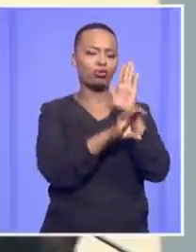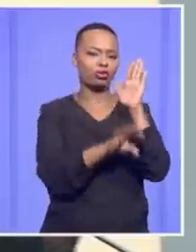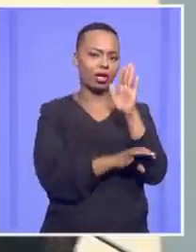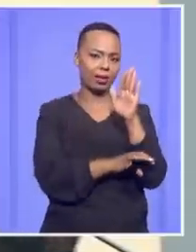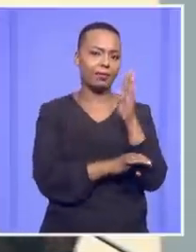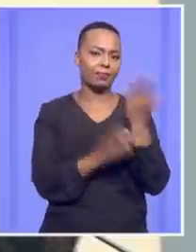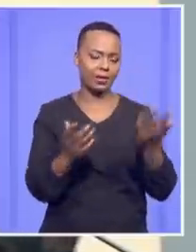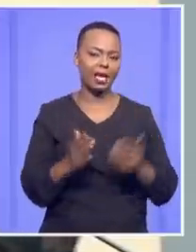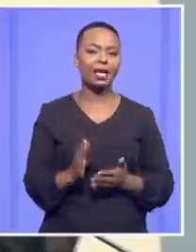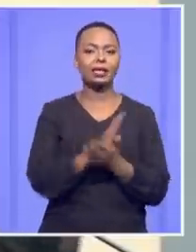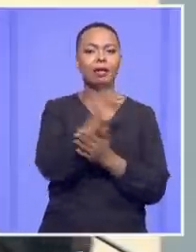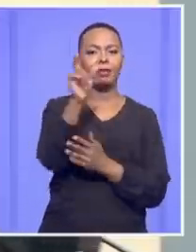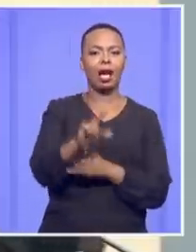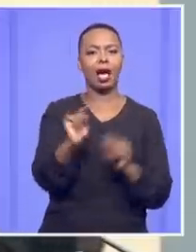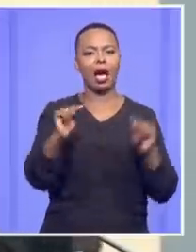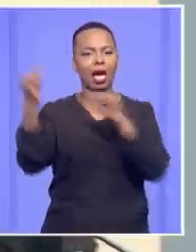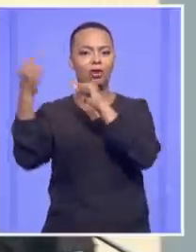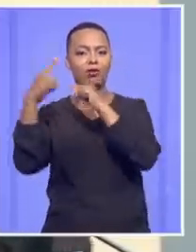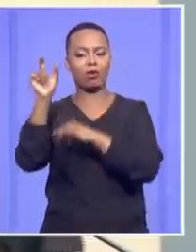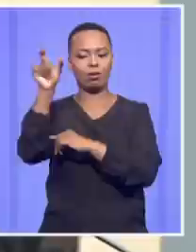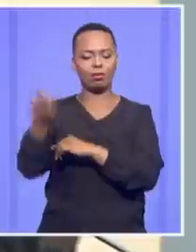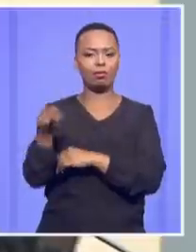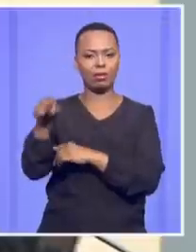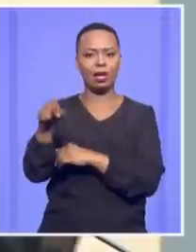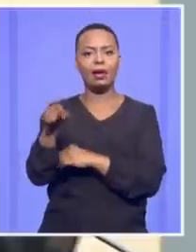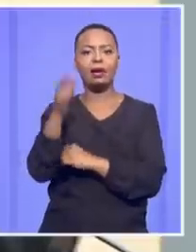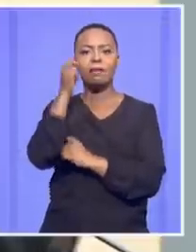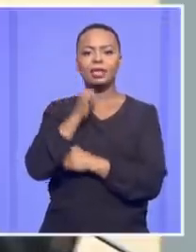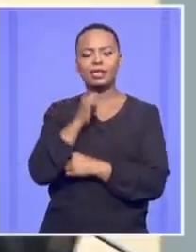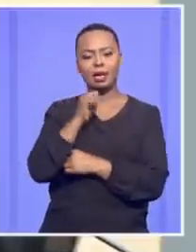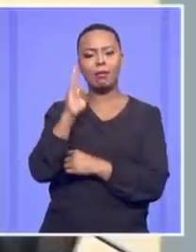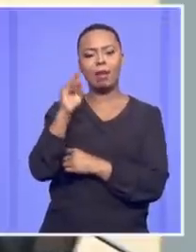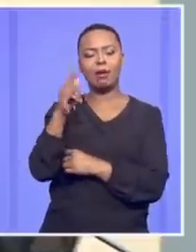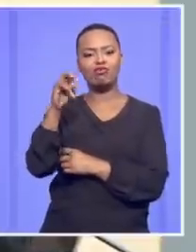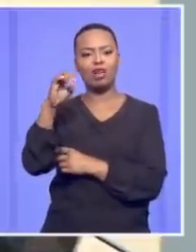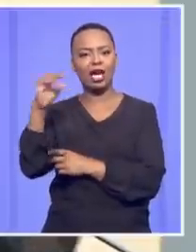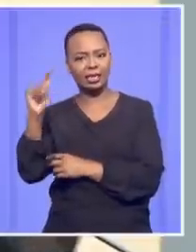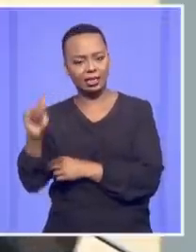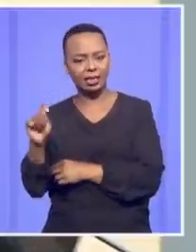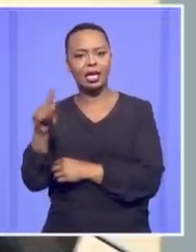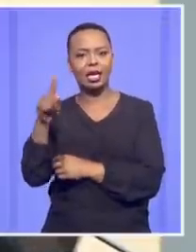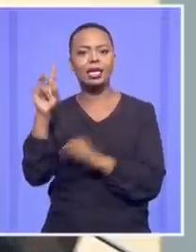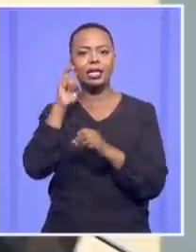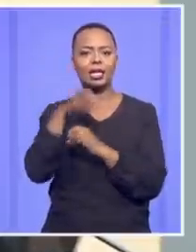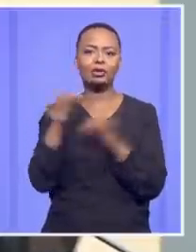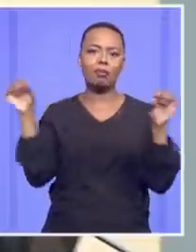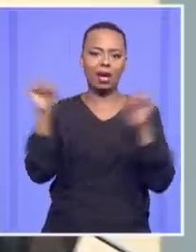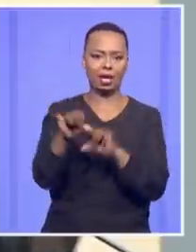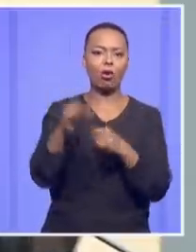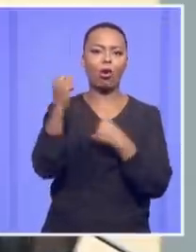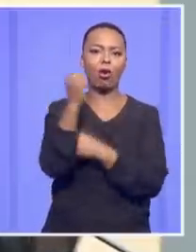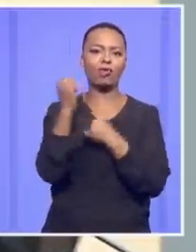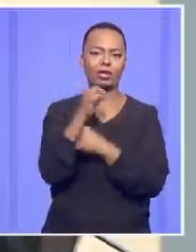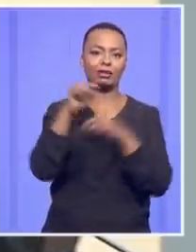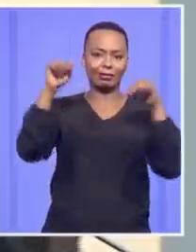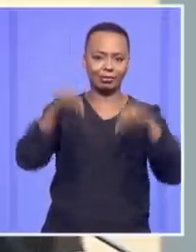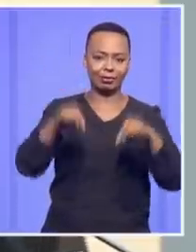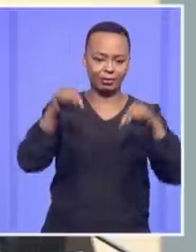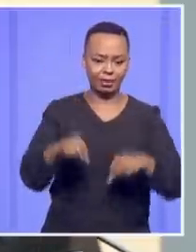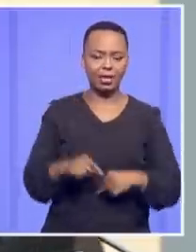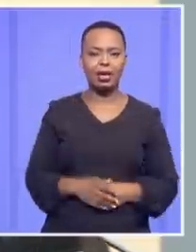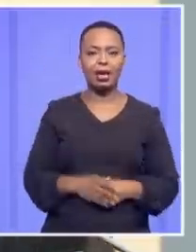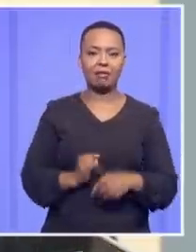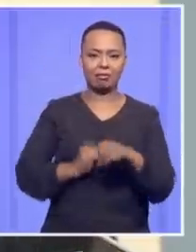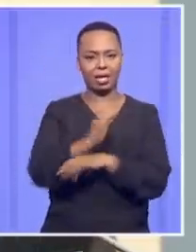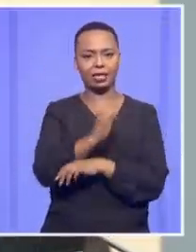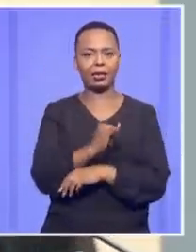Someone argued for Mr McBride, that someone being me, that Mr McBride should be entitled to get back into office immediately. This Court wasn't interested in